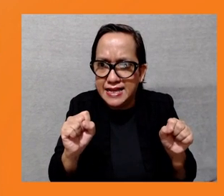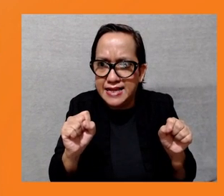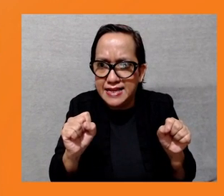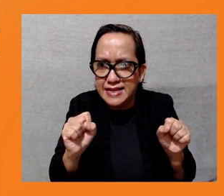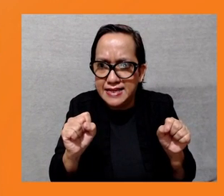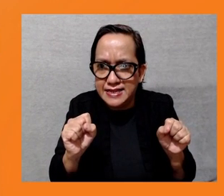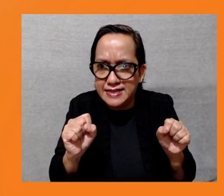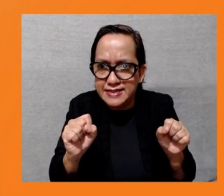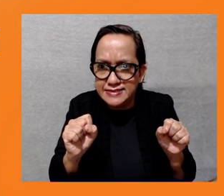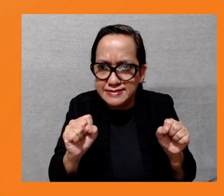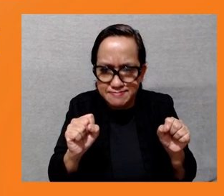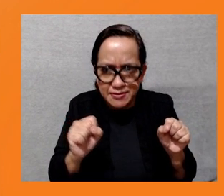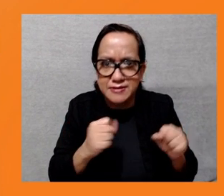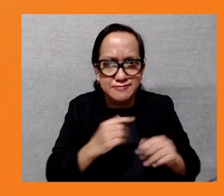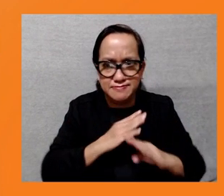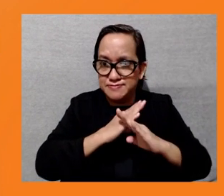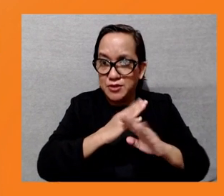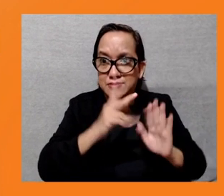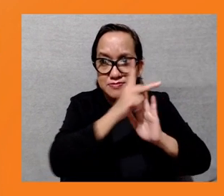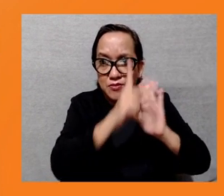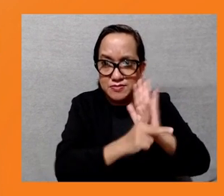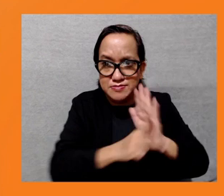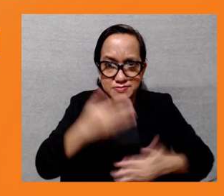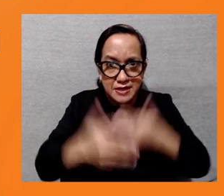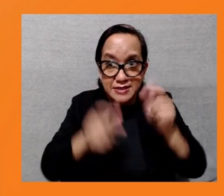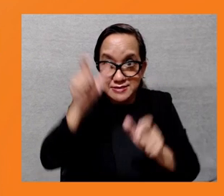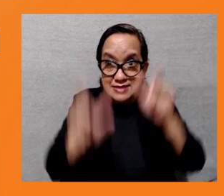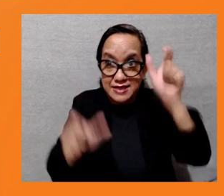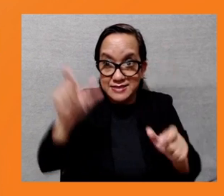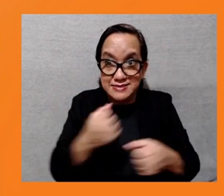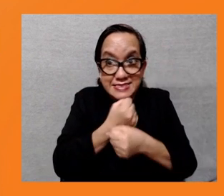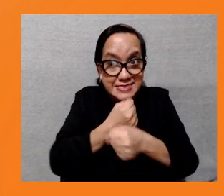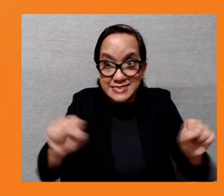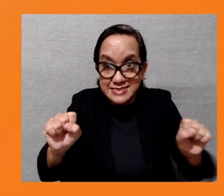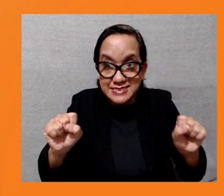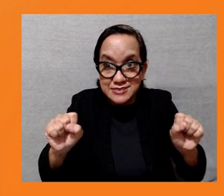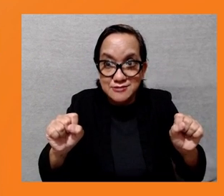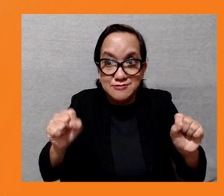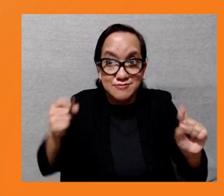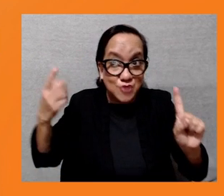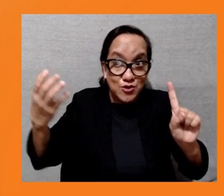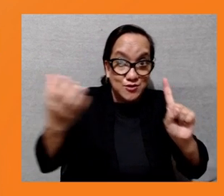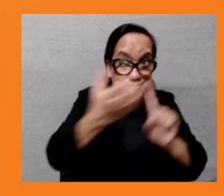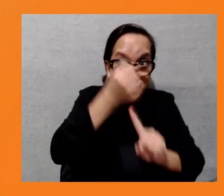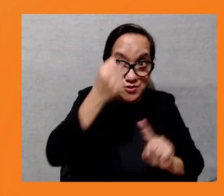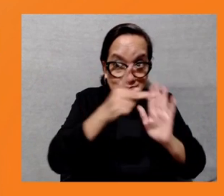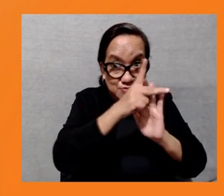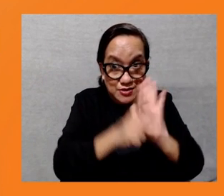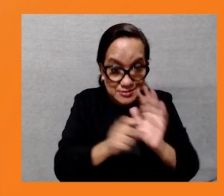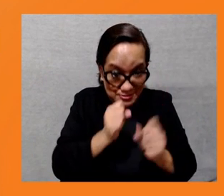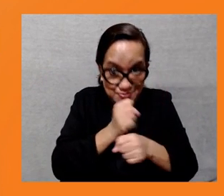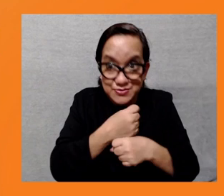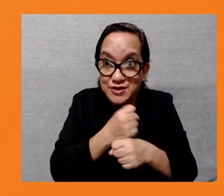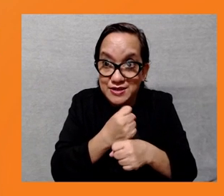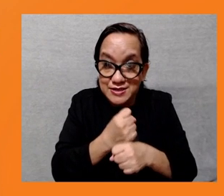environment and the people are protected and we look towards a new safeguards policy which is pro-people and pro-environment. Thank you